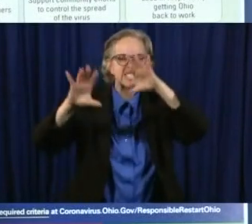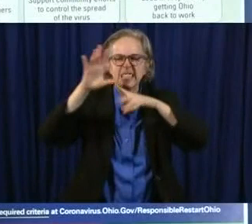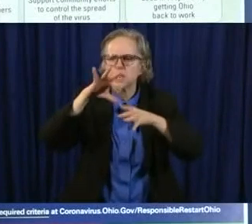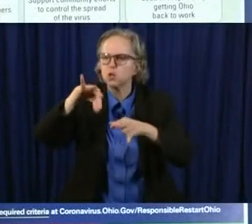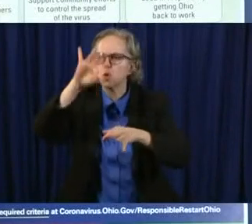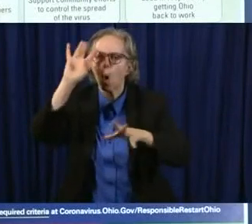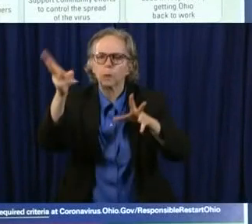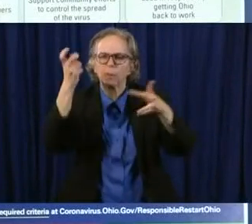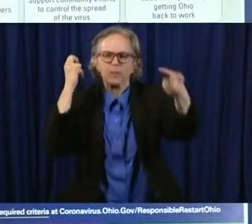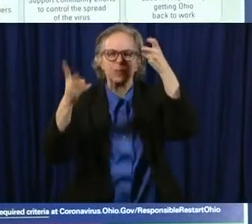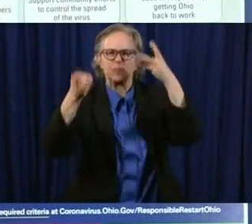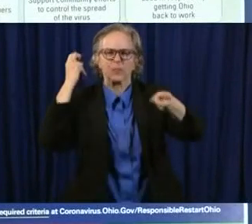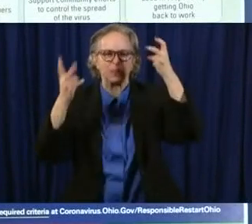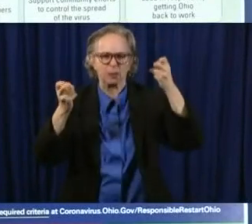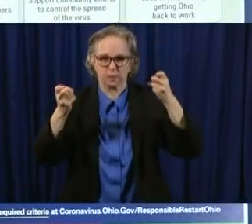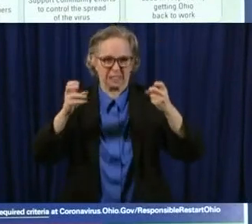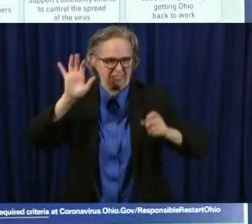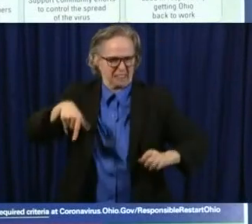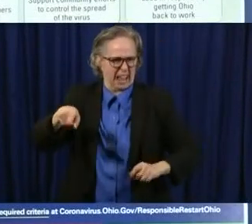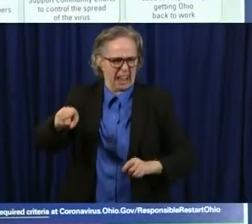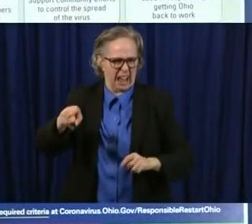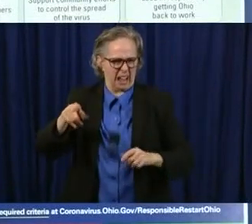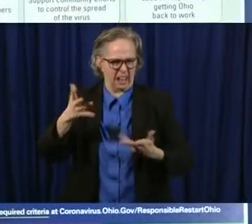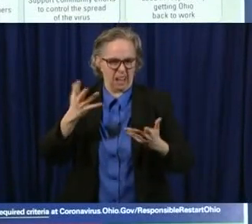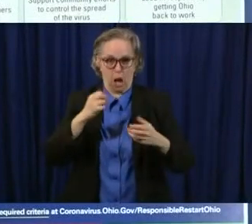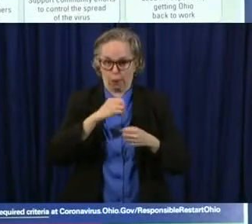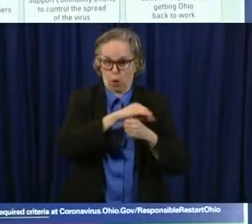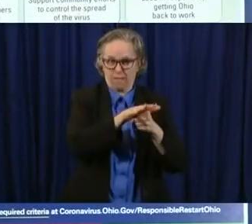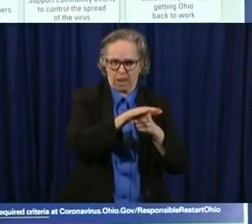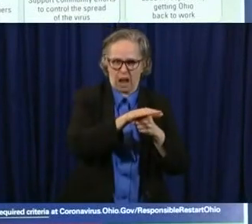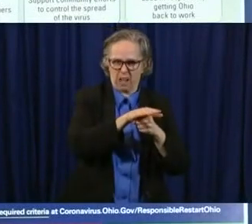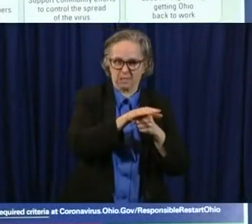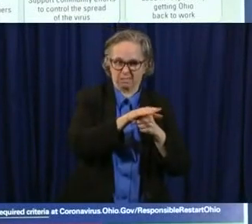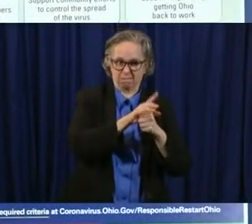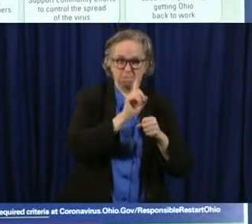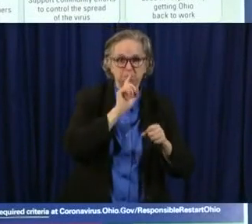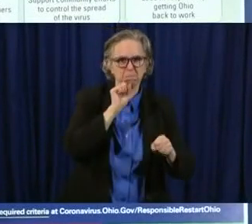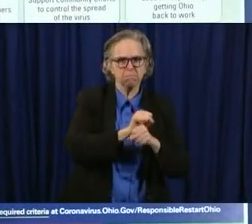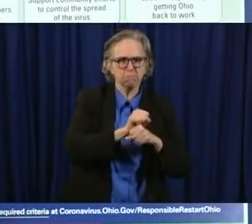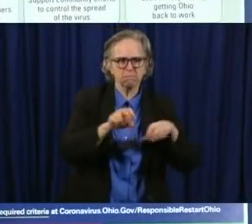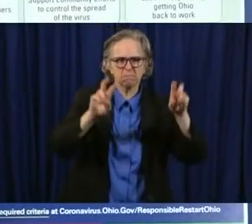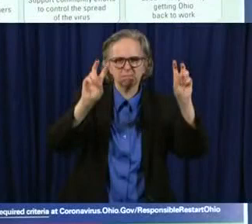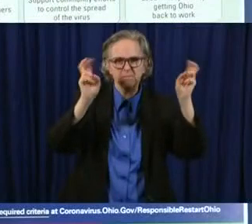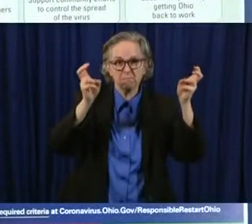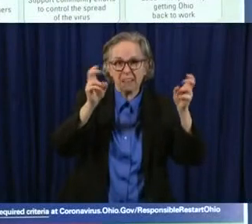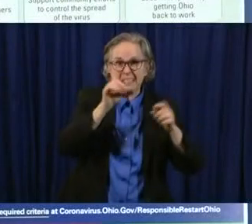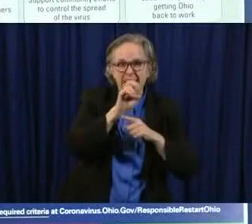I'm not saying that the virus is the devil. I've described it as a monster.